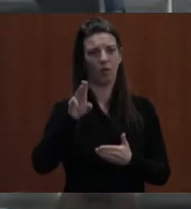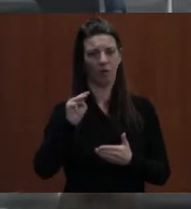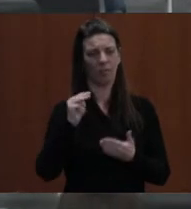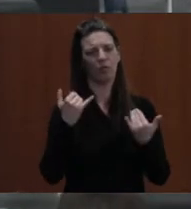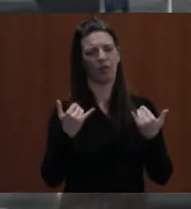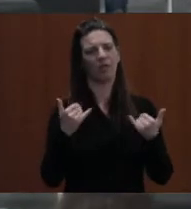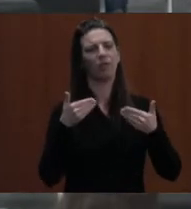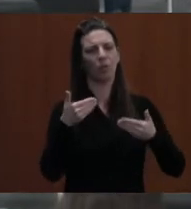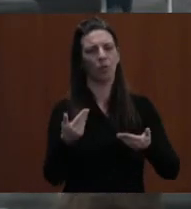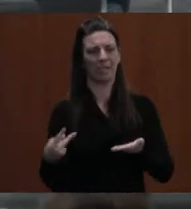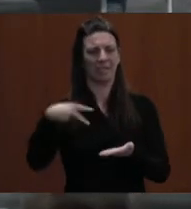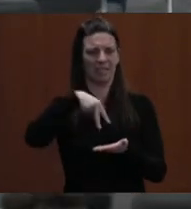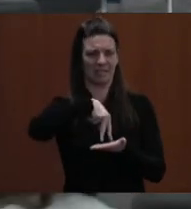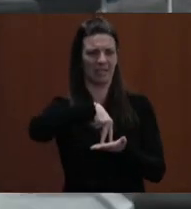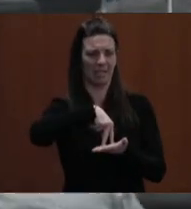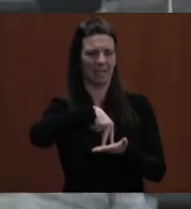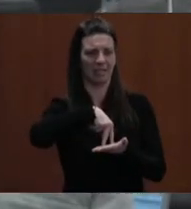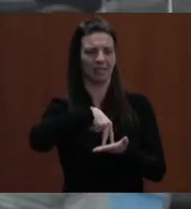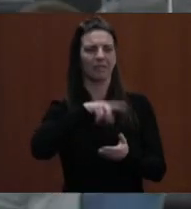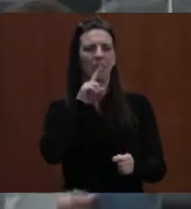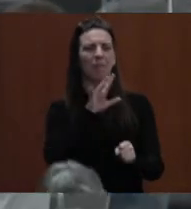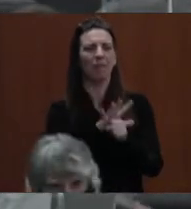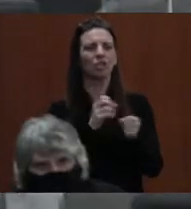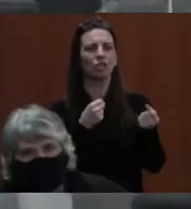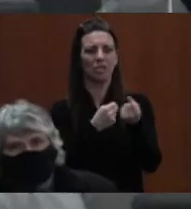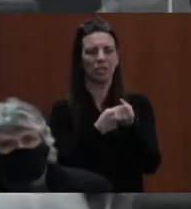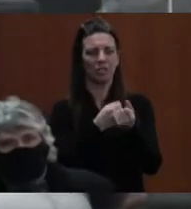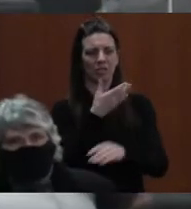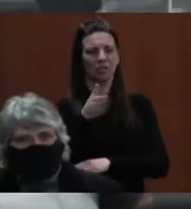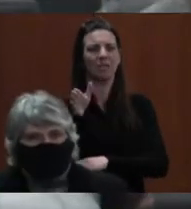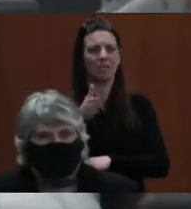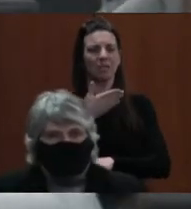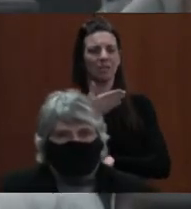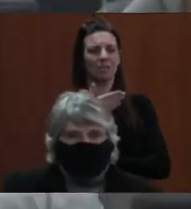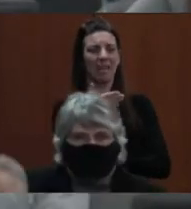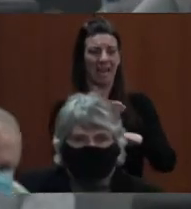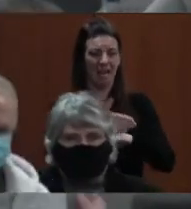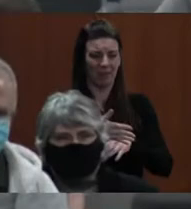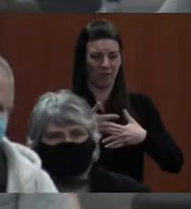as we do the Pledge of Allegiance, followed by a moment of silence.